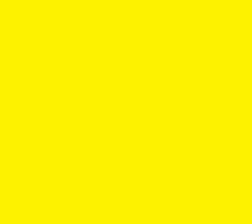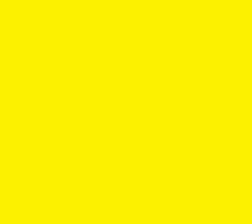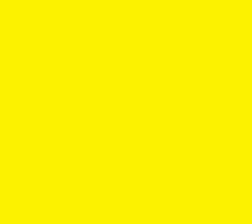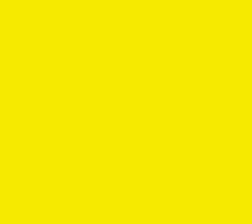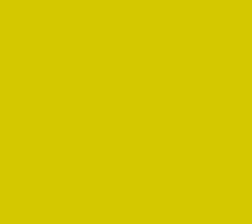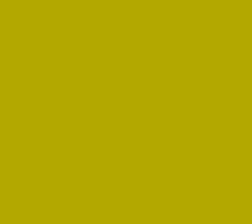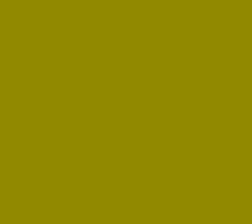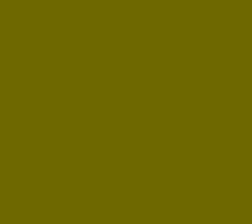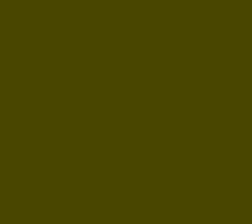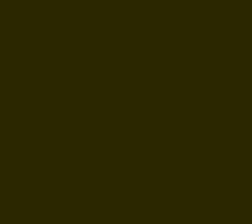taken it science... We've We've